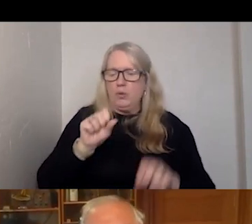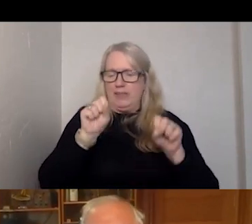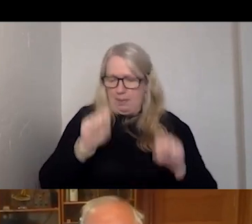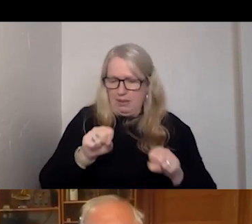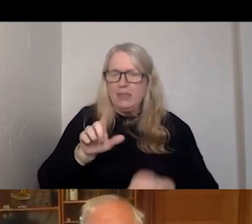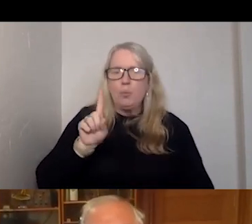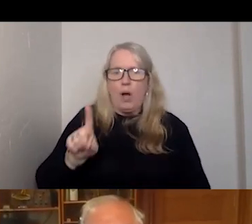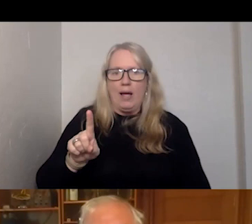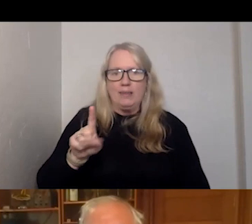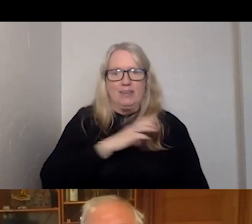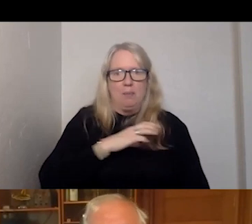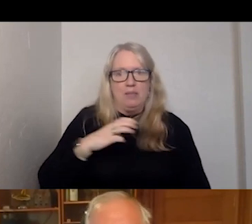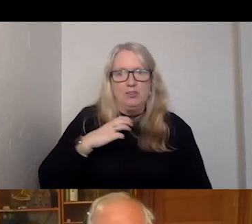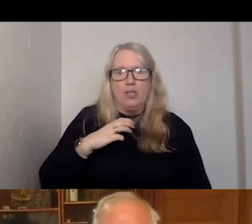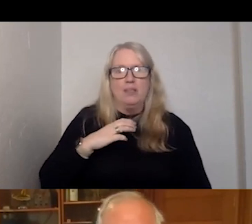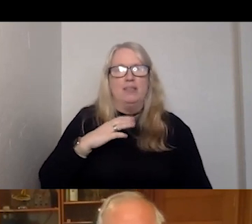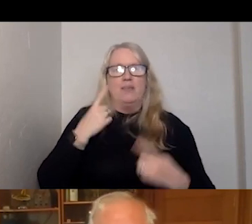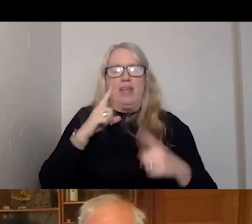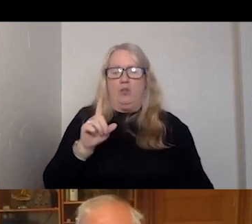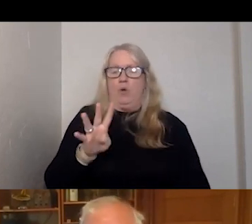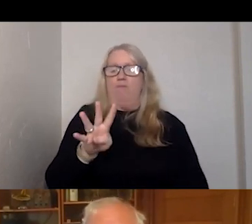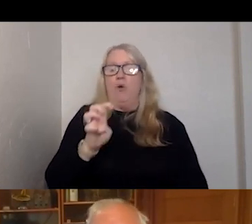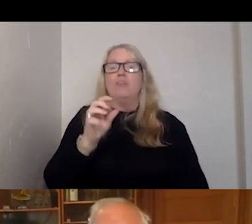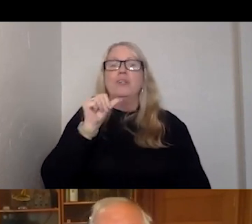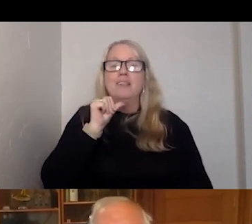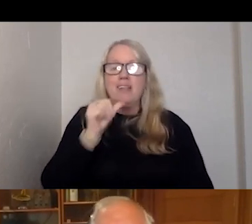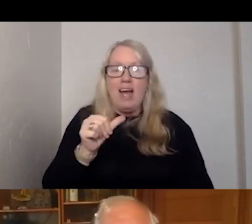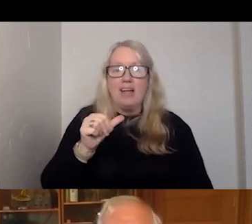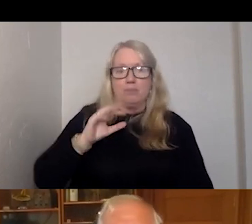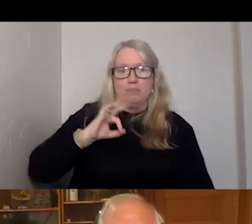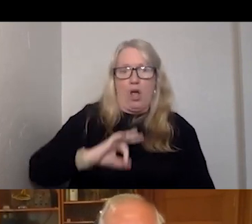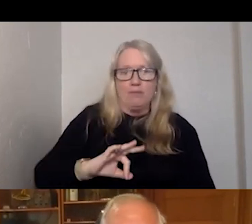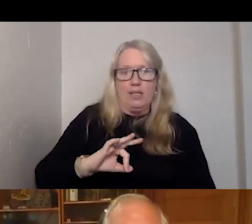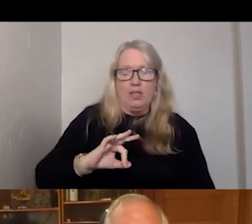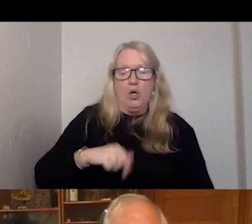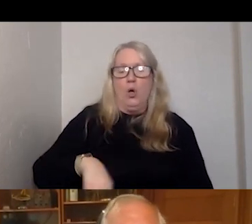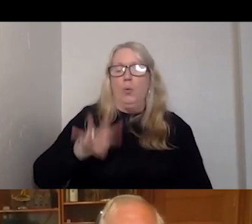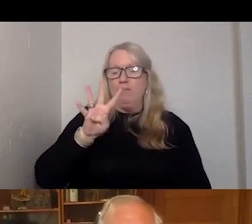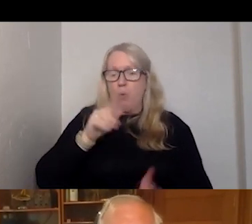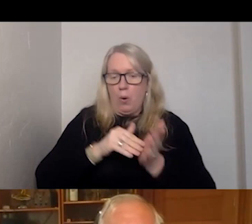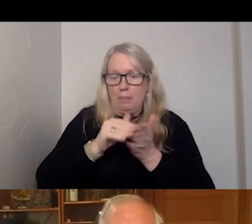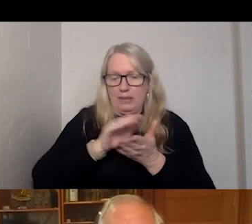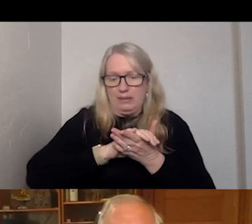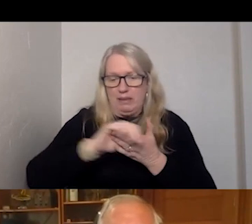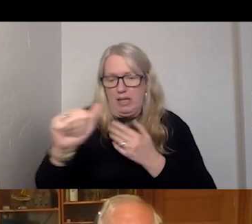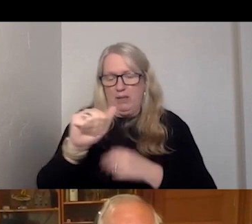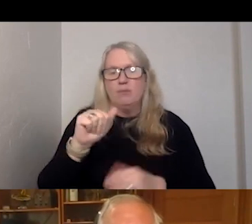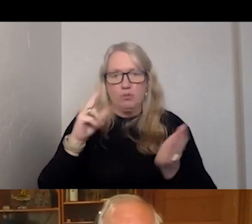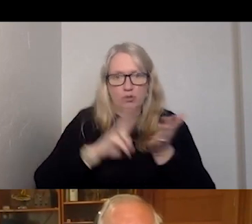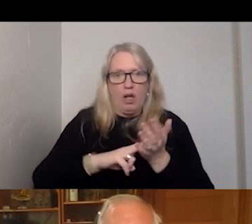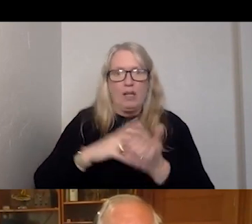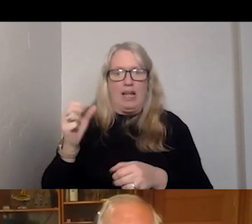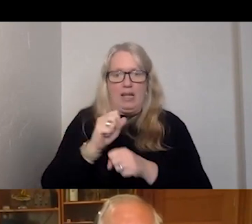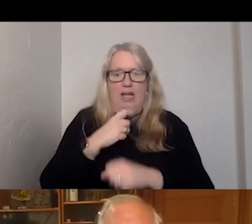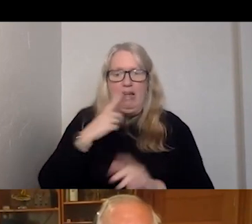Commission. That works with 400 nonprofits, with $4 billion of federal contracts, and employs